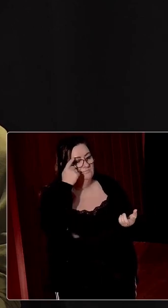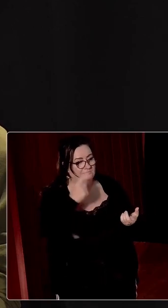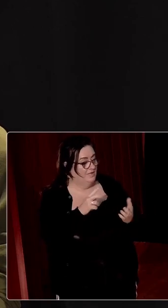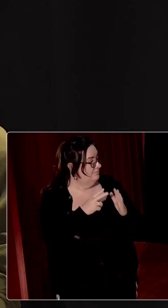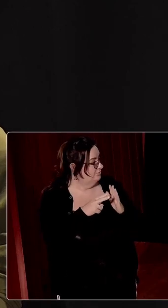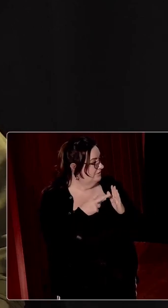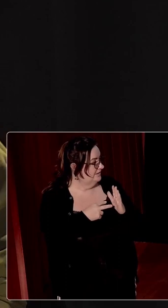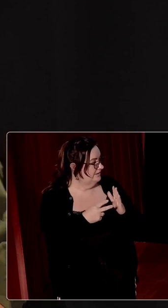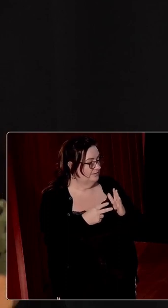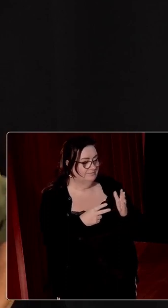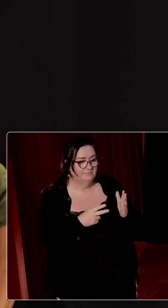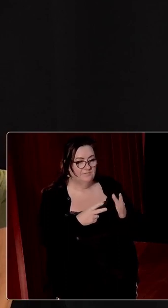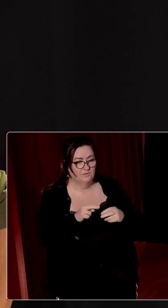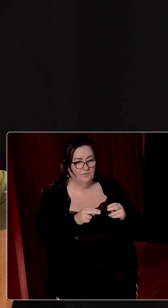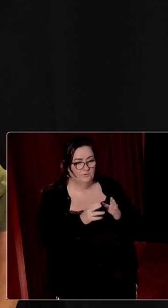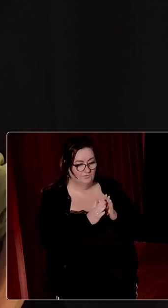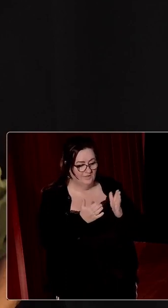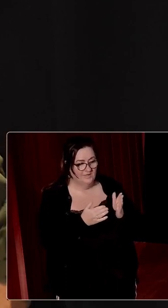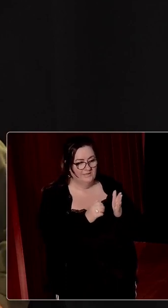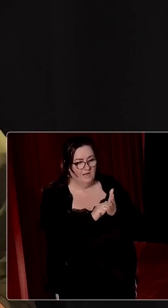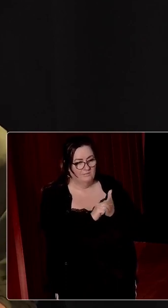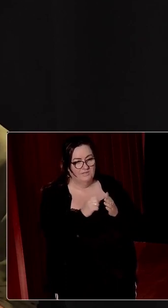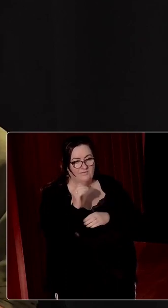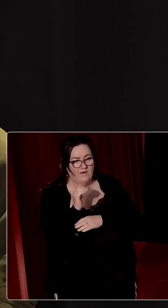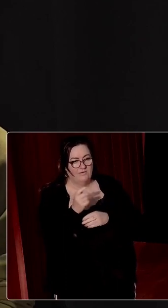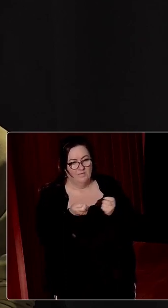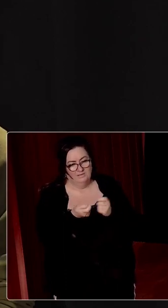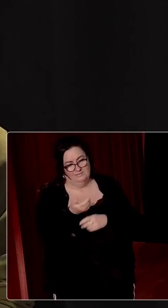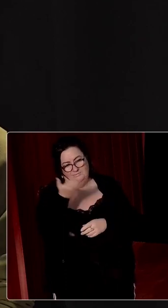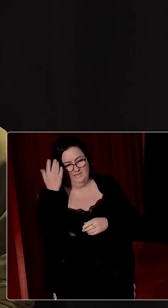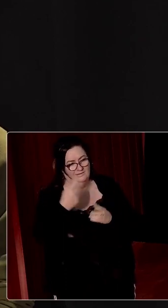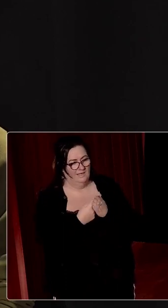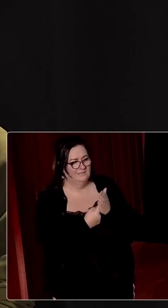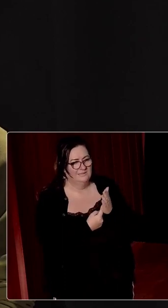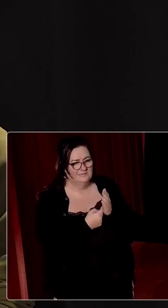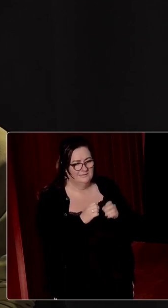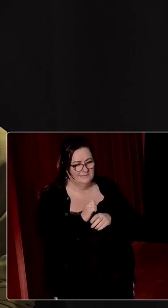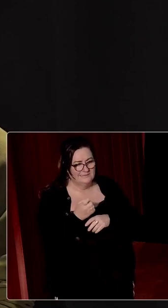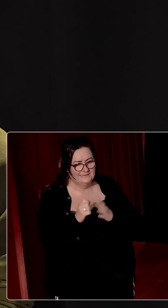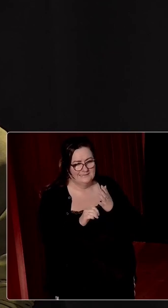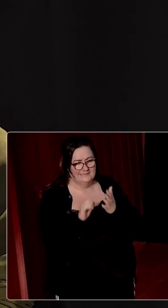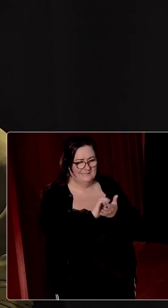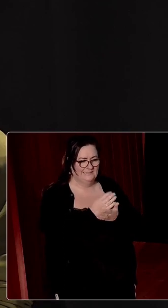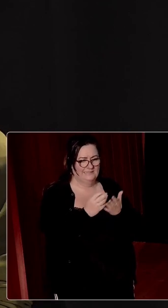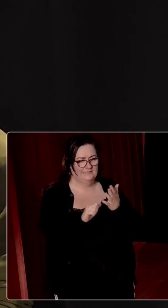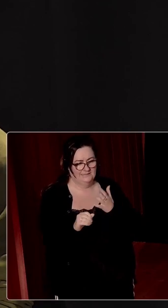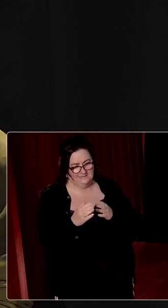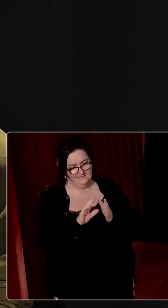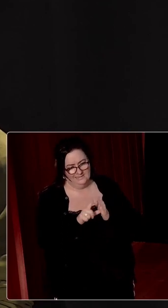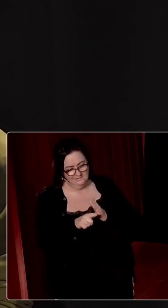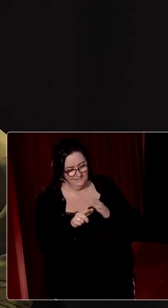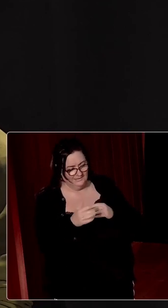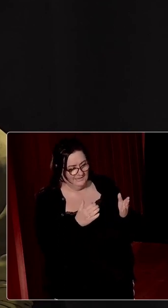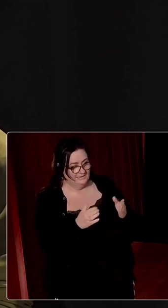I'm reading the new volume of documents of Irish foreign policies, late 1960s. And the officials in Dublin are saying, well, you